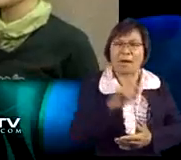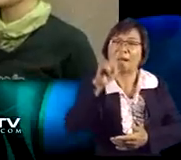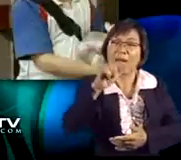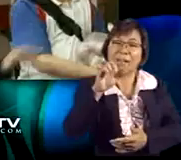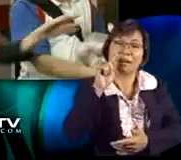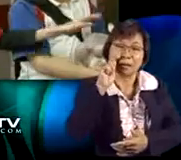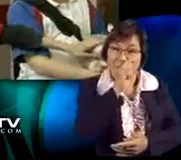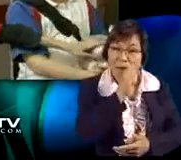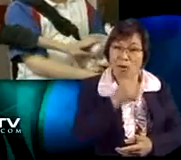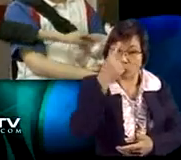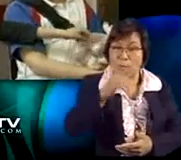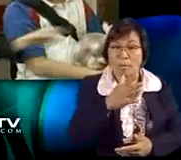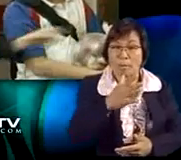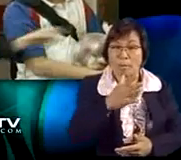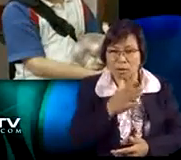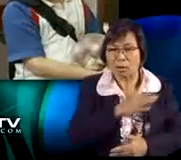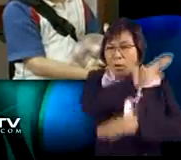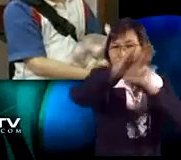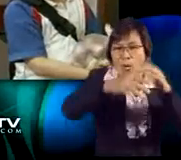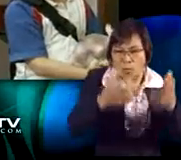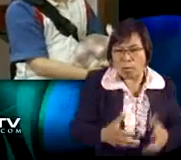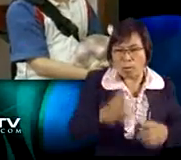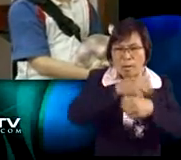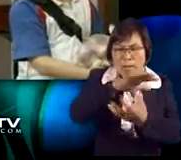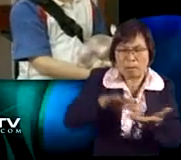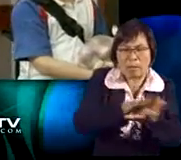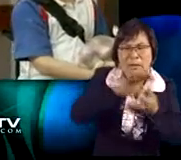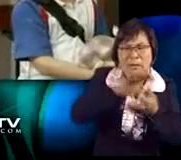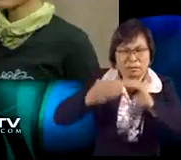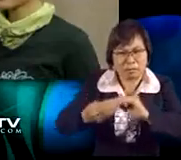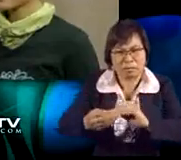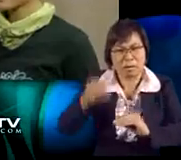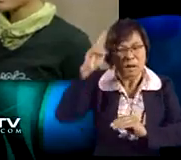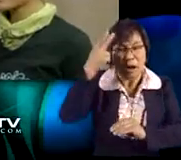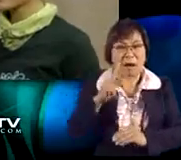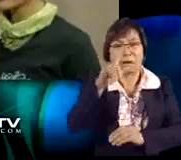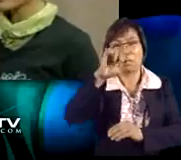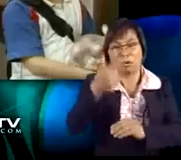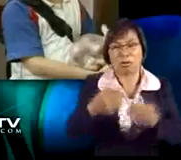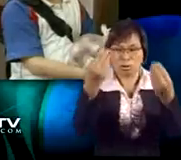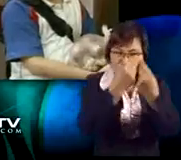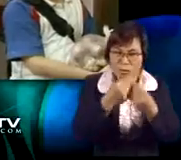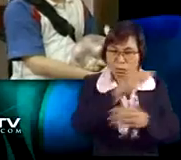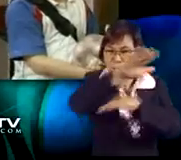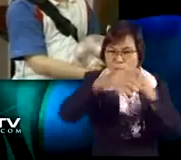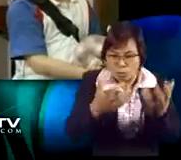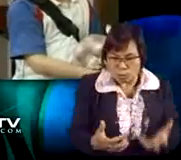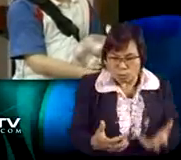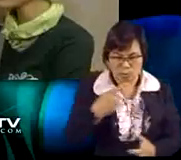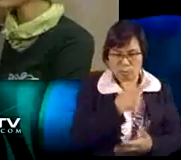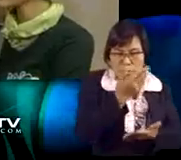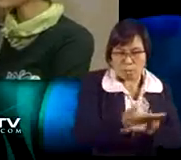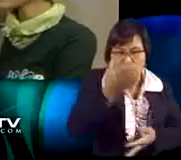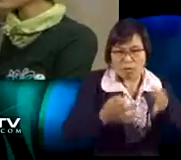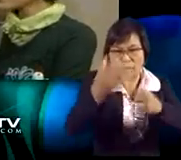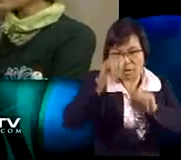ask me? We bought some onions and garlic for my mother. But the total weight of each item is in mixed numbers. Uncle